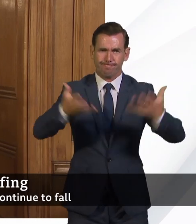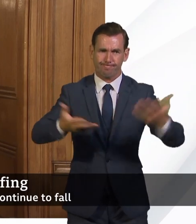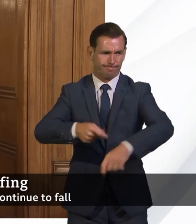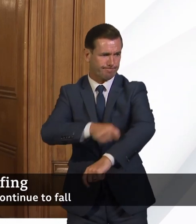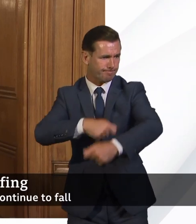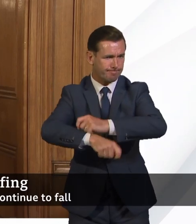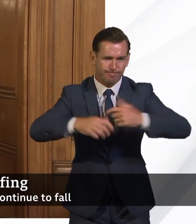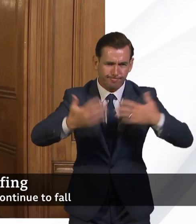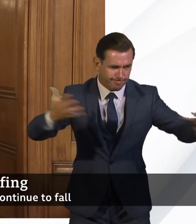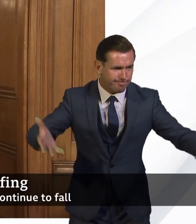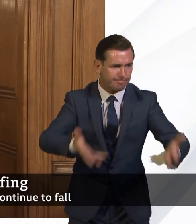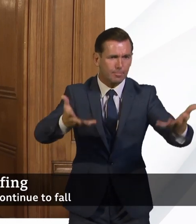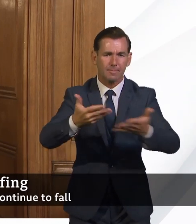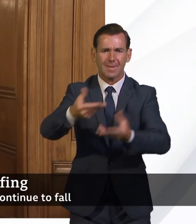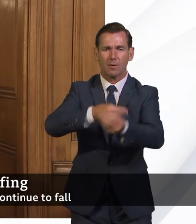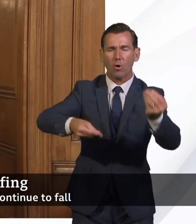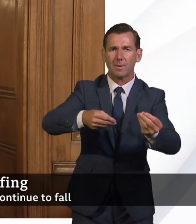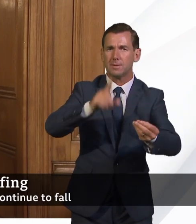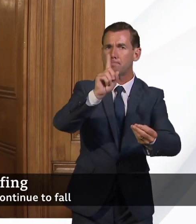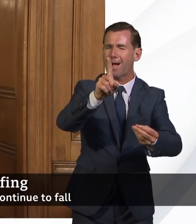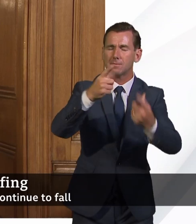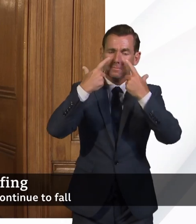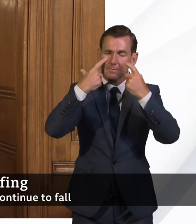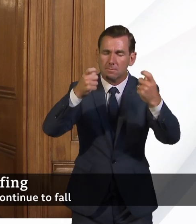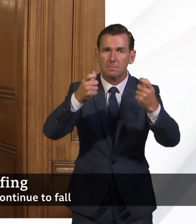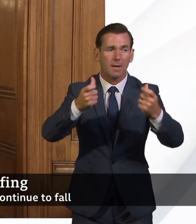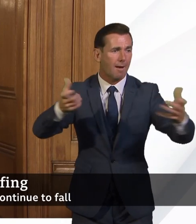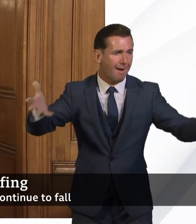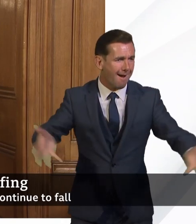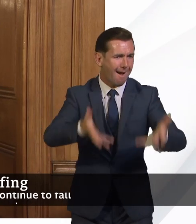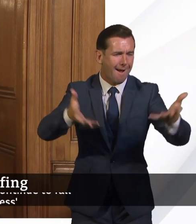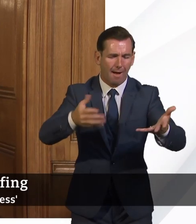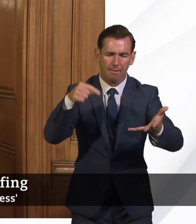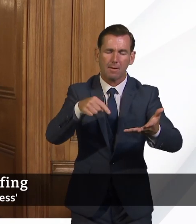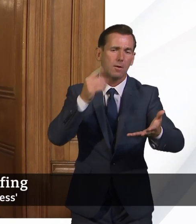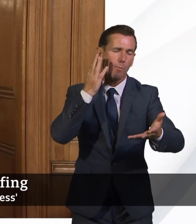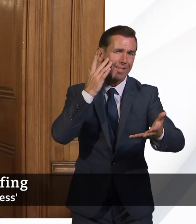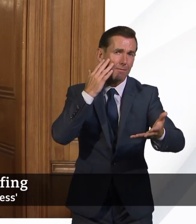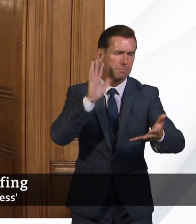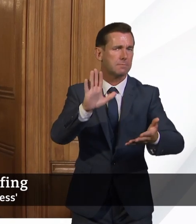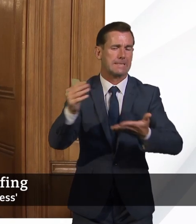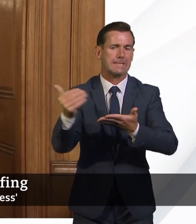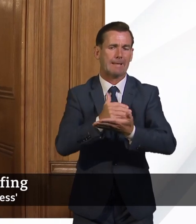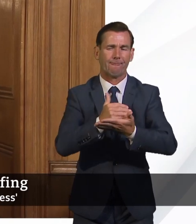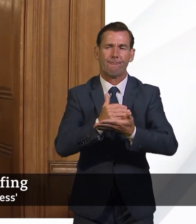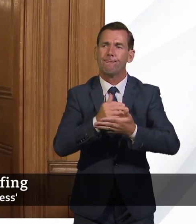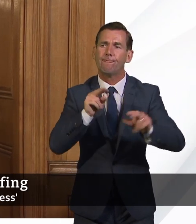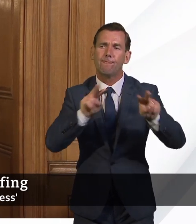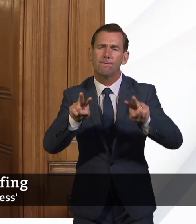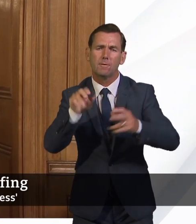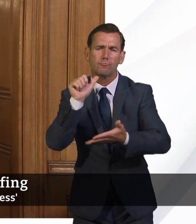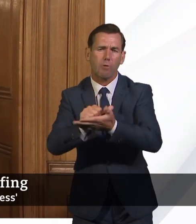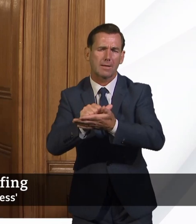when it is safe to do so. And it absolutely has to be stressed that the safety is the most important part of this. People have not